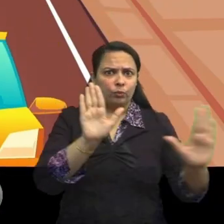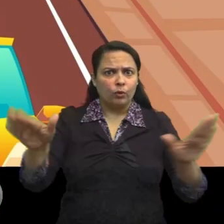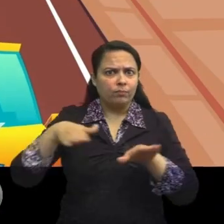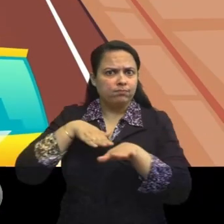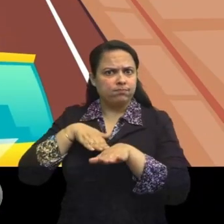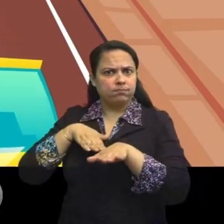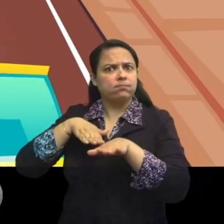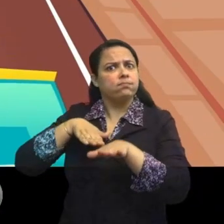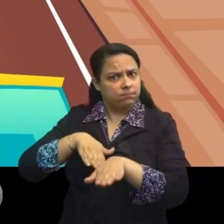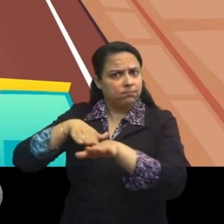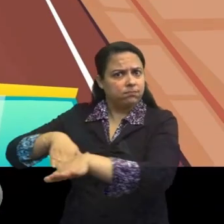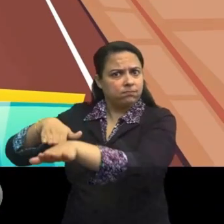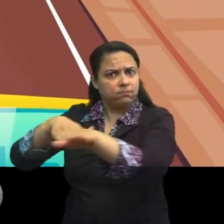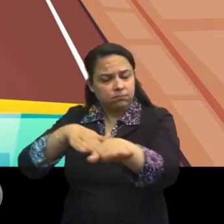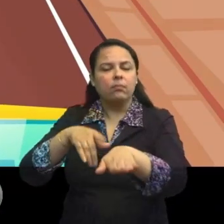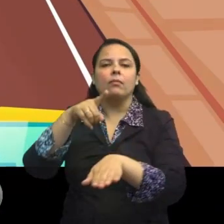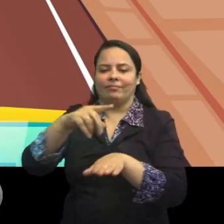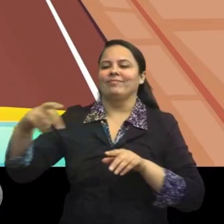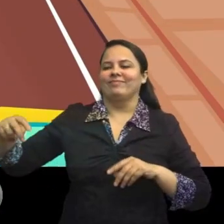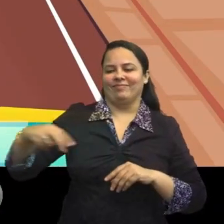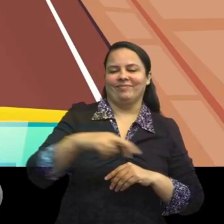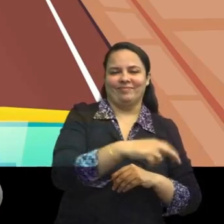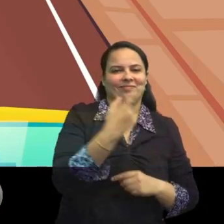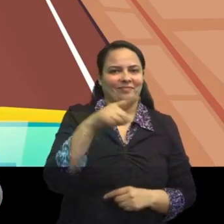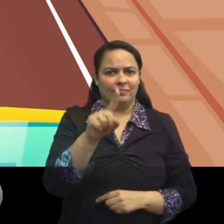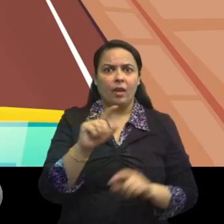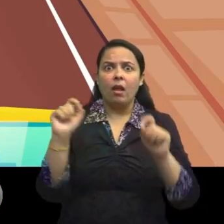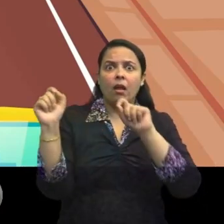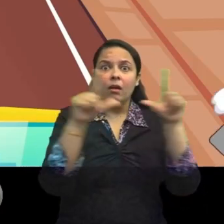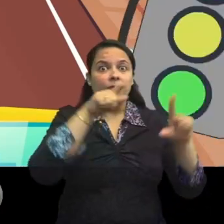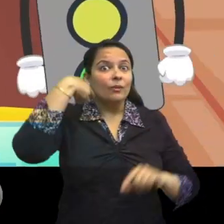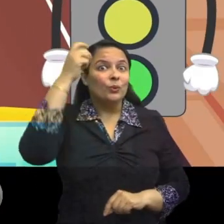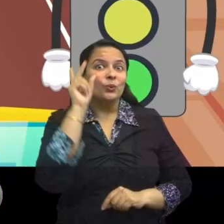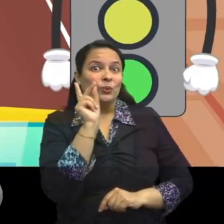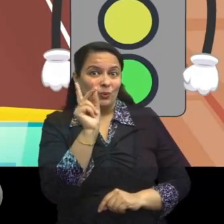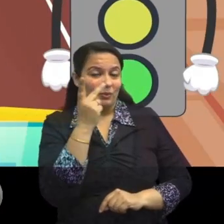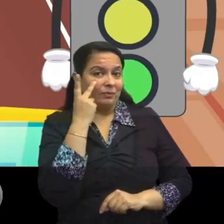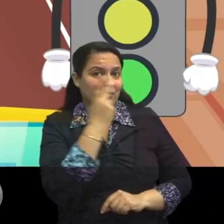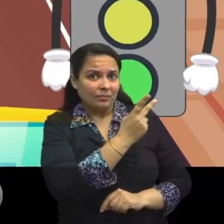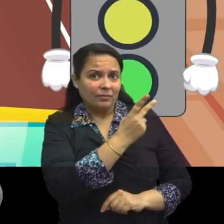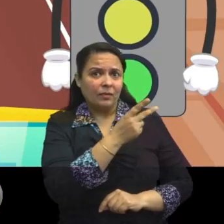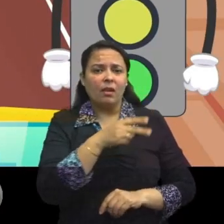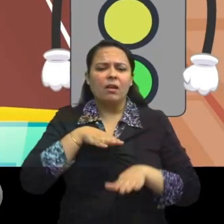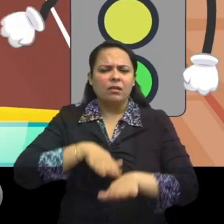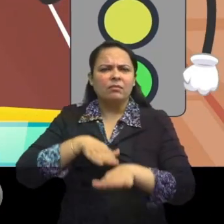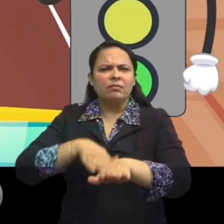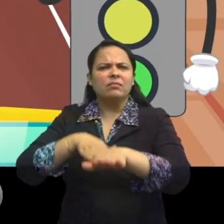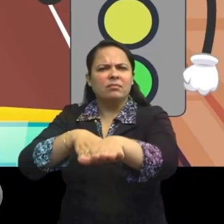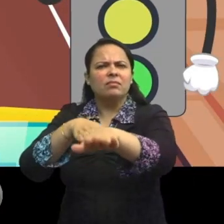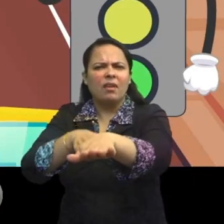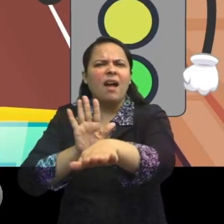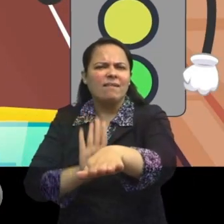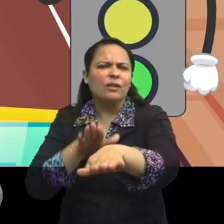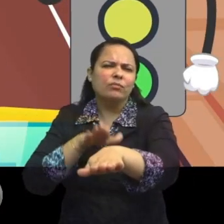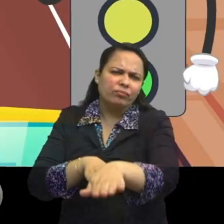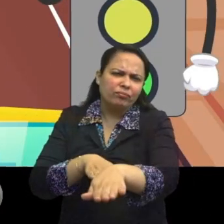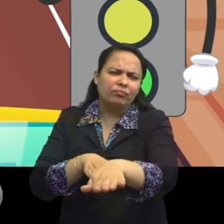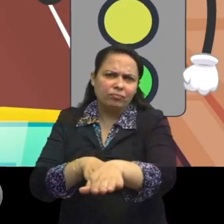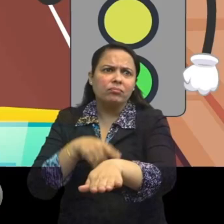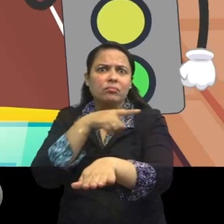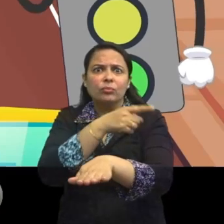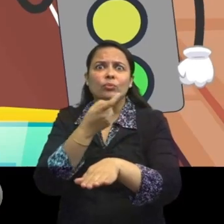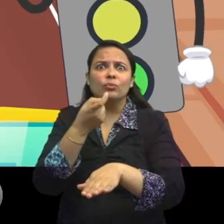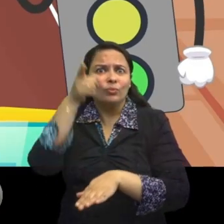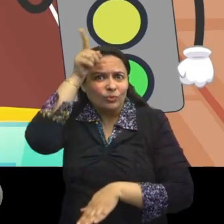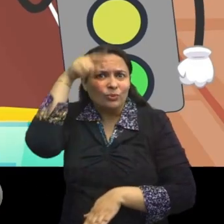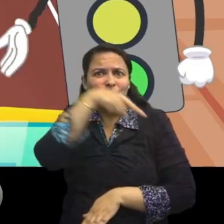road by walking past stationary vehicles? It is highly possible that the driver may start the car suddenly or fails